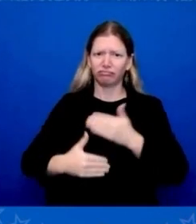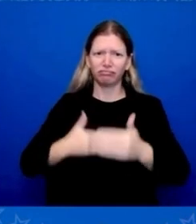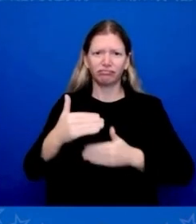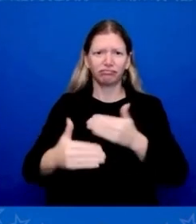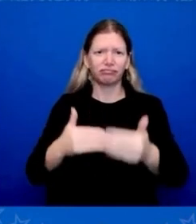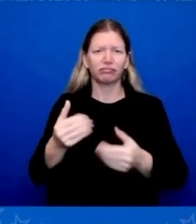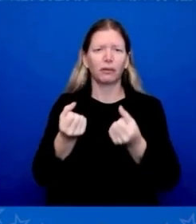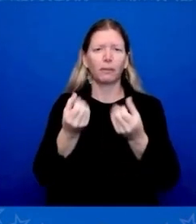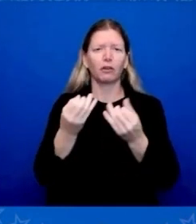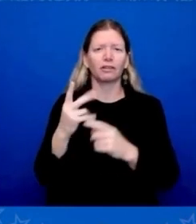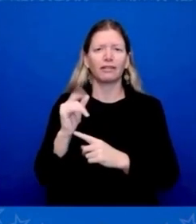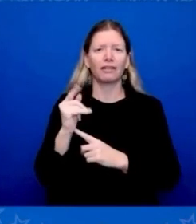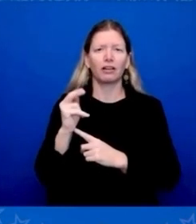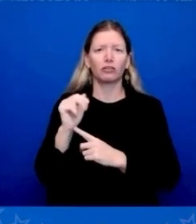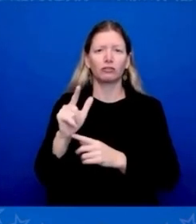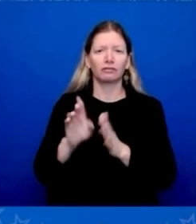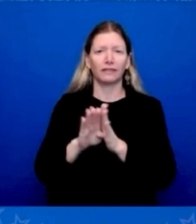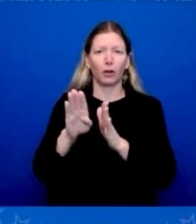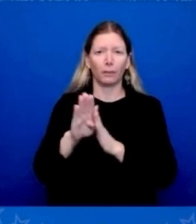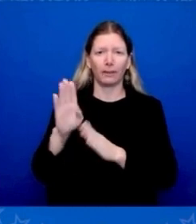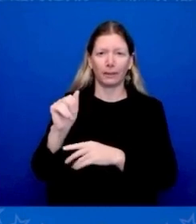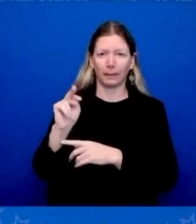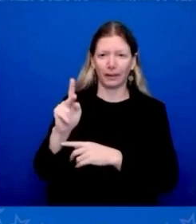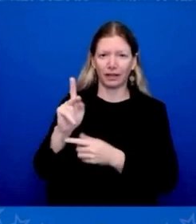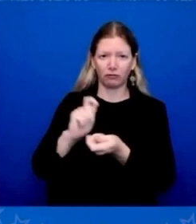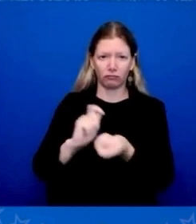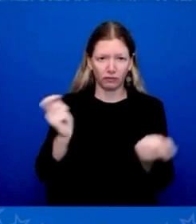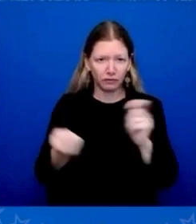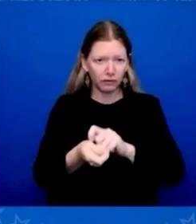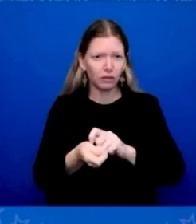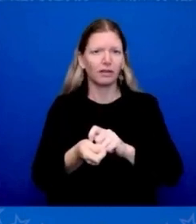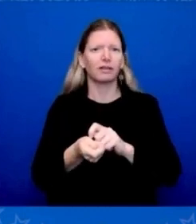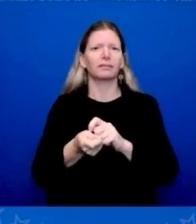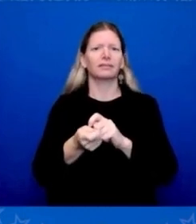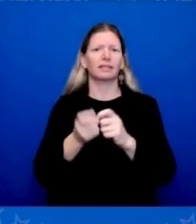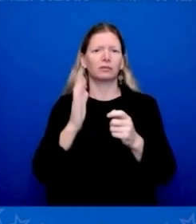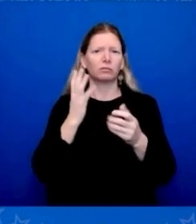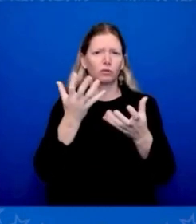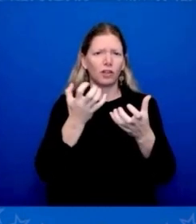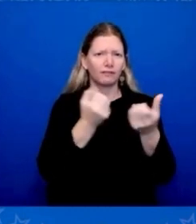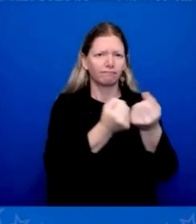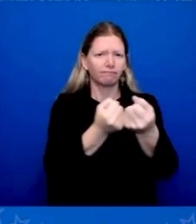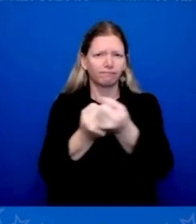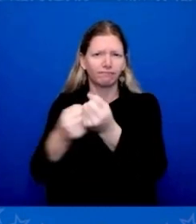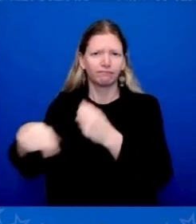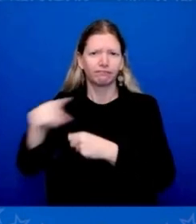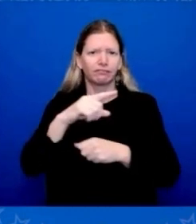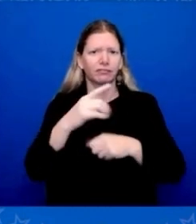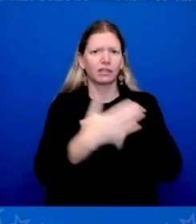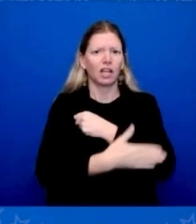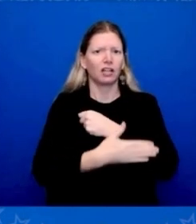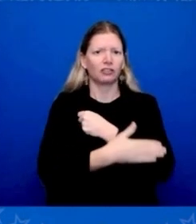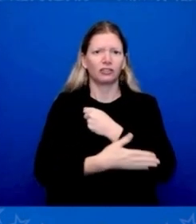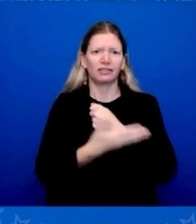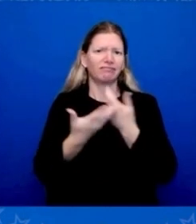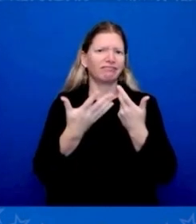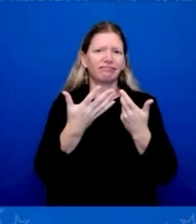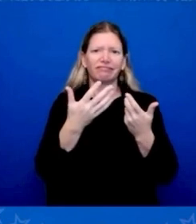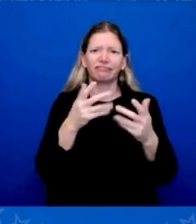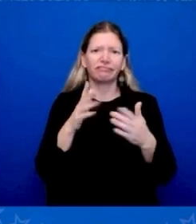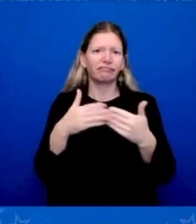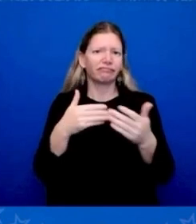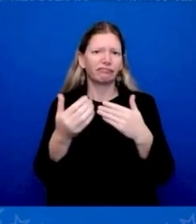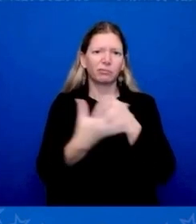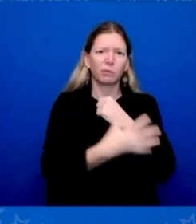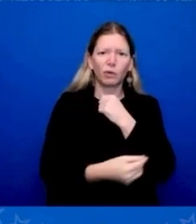wealthy but couldn't qualify before, debt relief, and increased infrastructure needs, not only in the Global South, but other parts of the world as